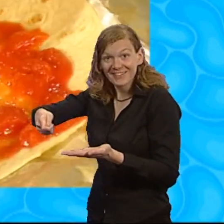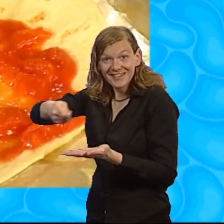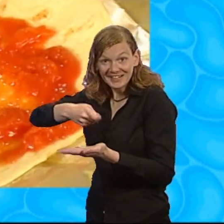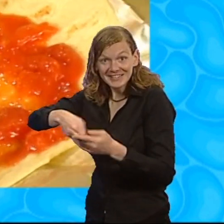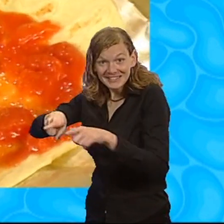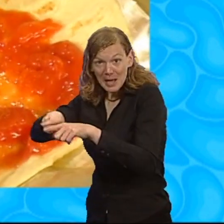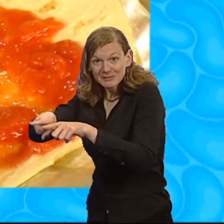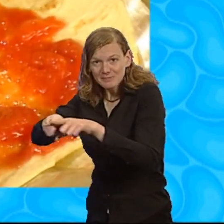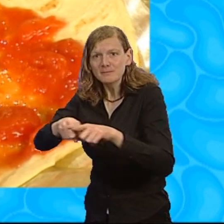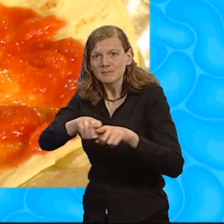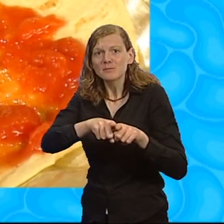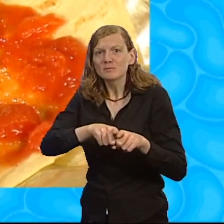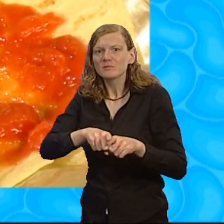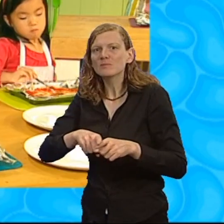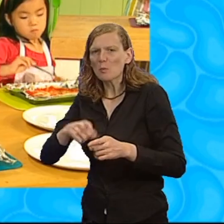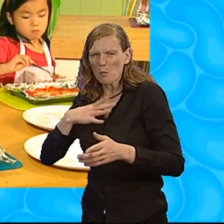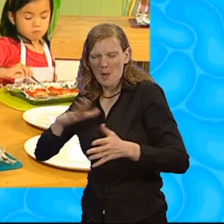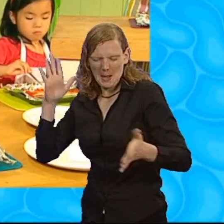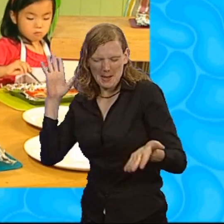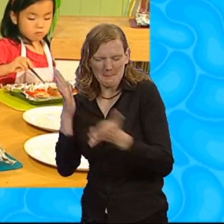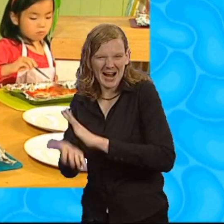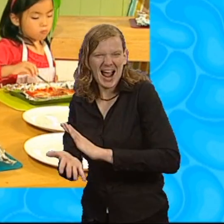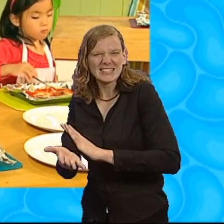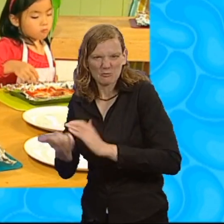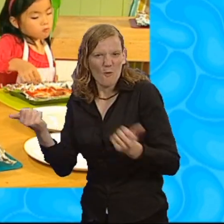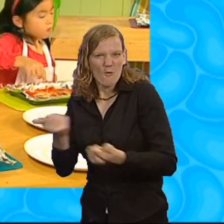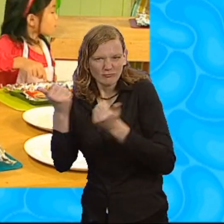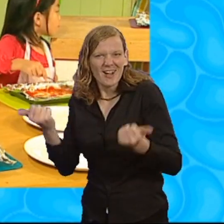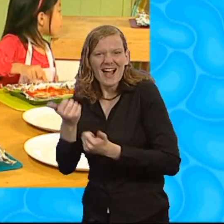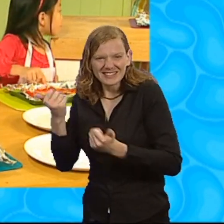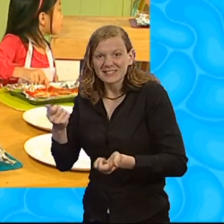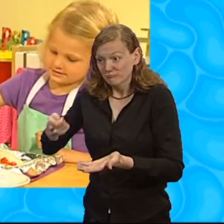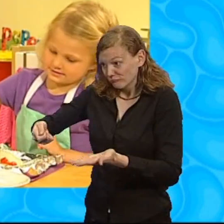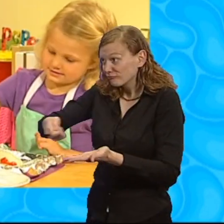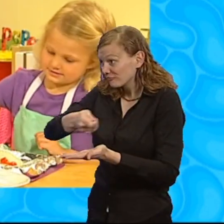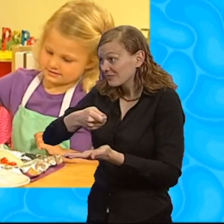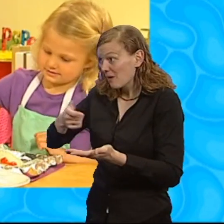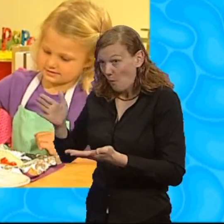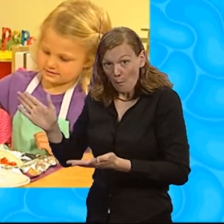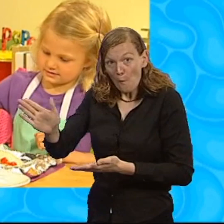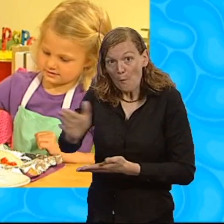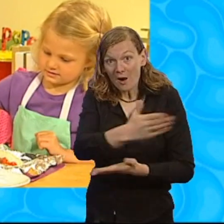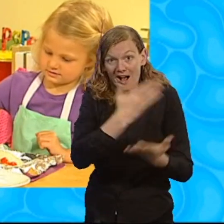Remember, we want to make them as messy as we can. Make sure there's tomato in every bit. You don't want any white bit.